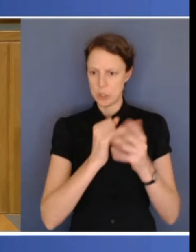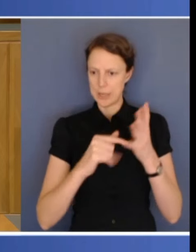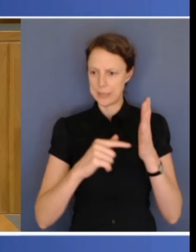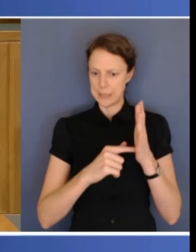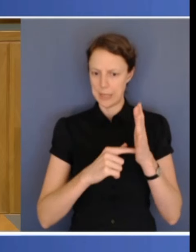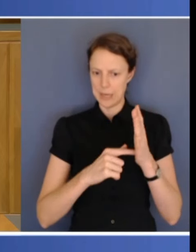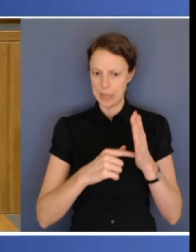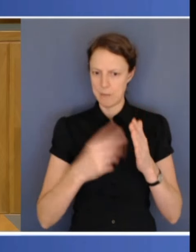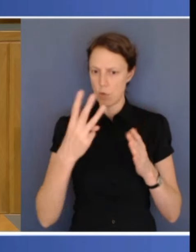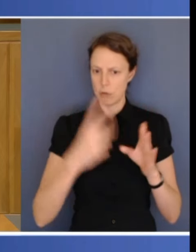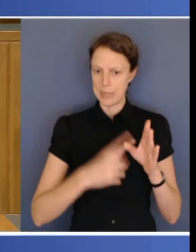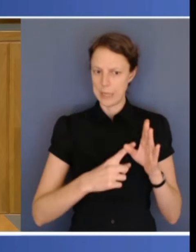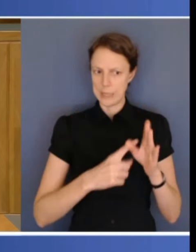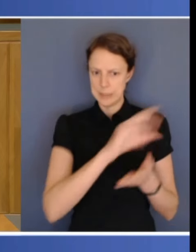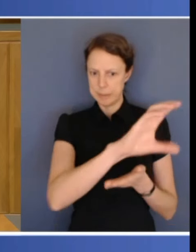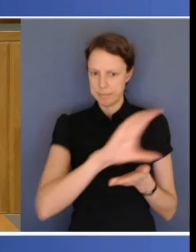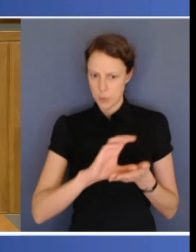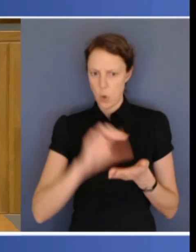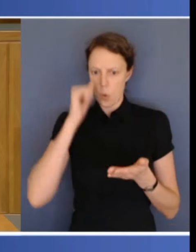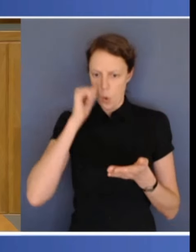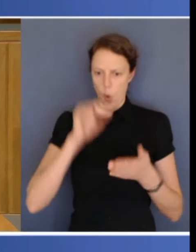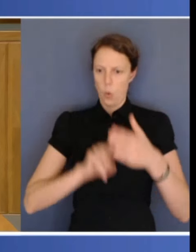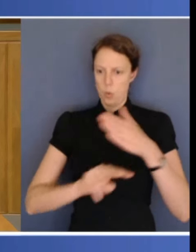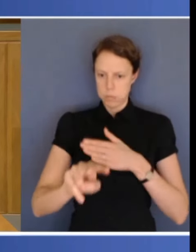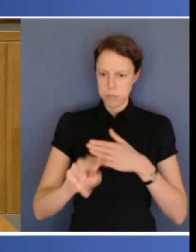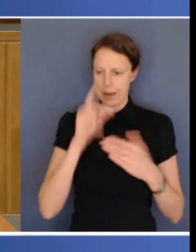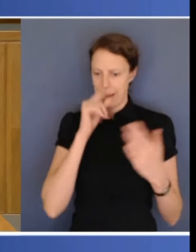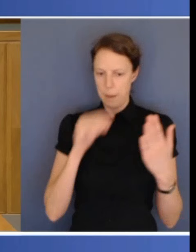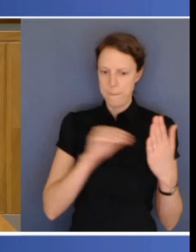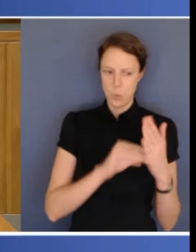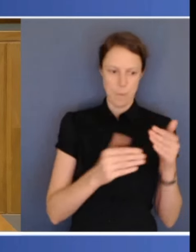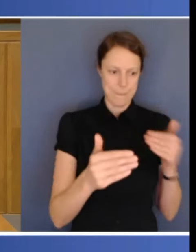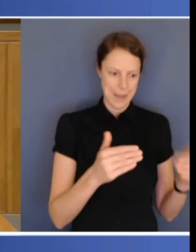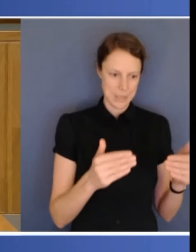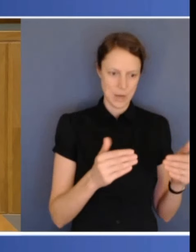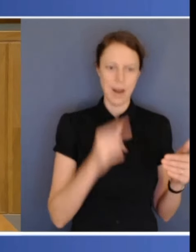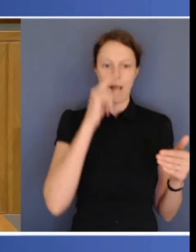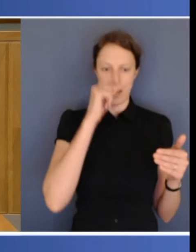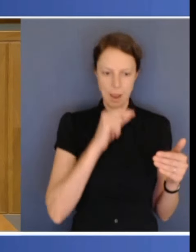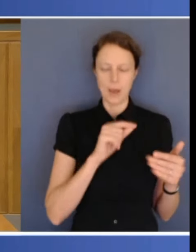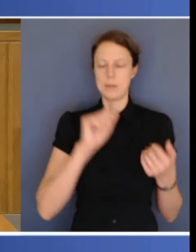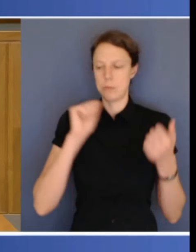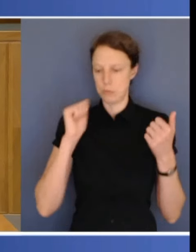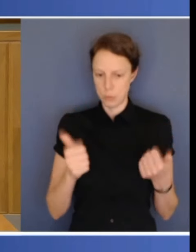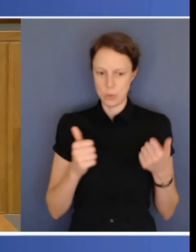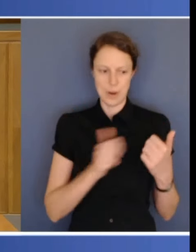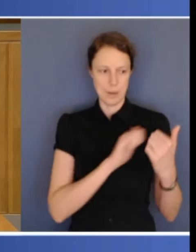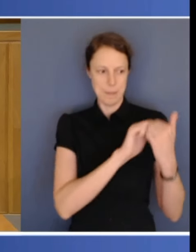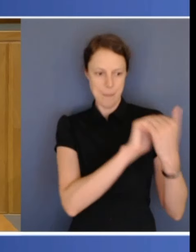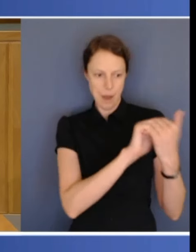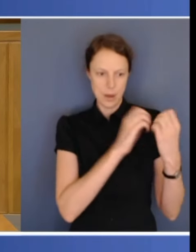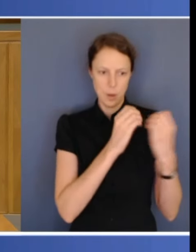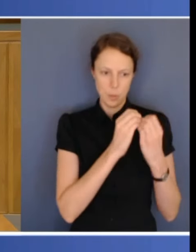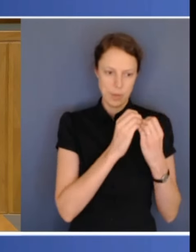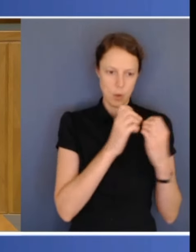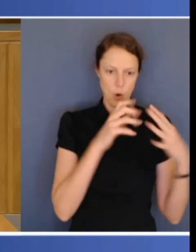years, gives us that budget certainty from which we can continue to partner, whether it's with the Commonwealth on NDIS or health